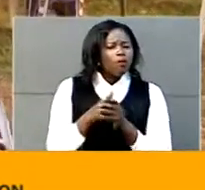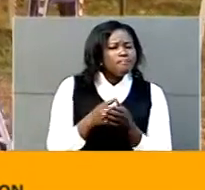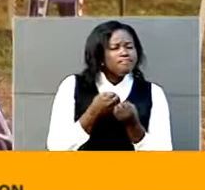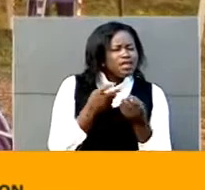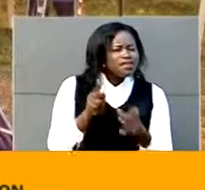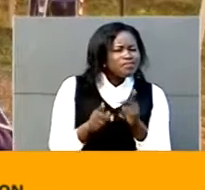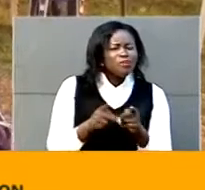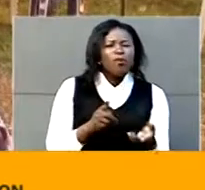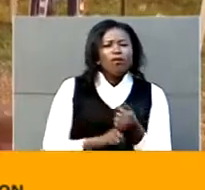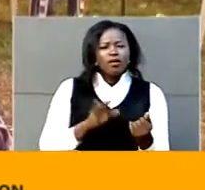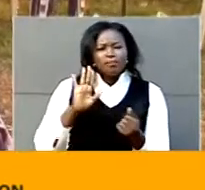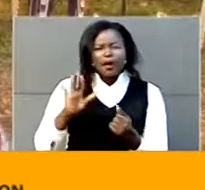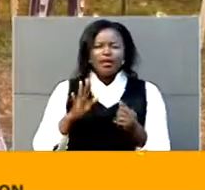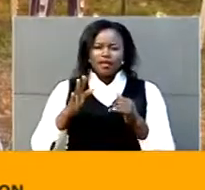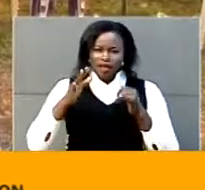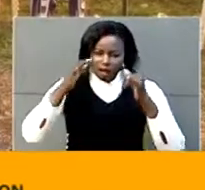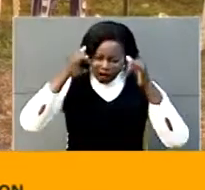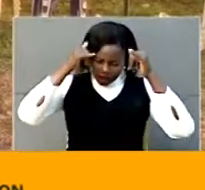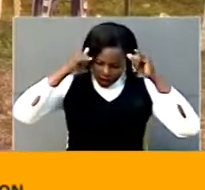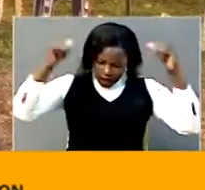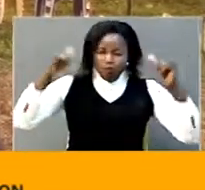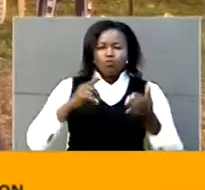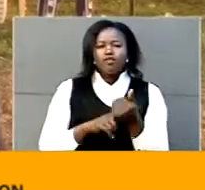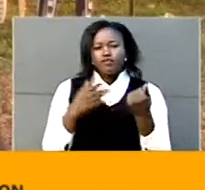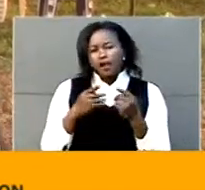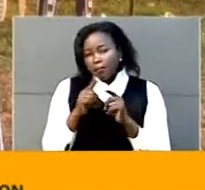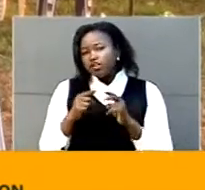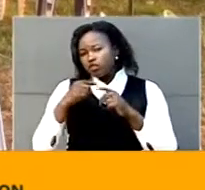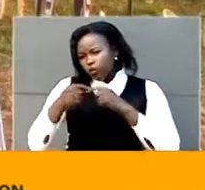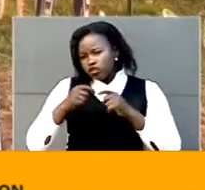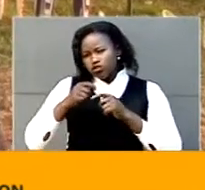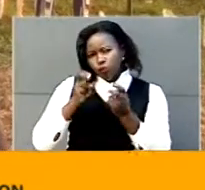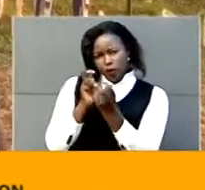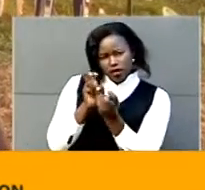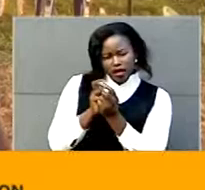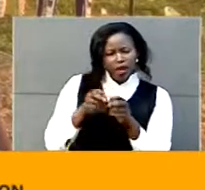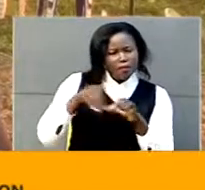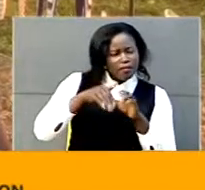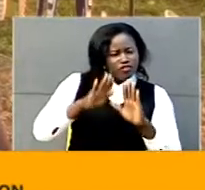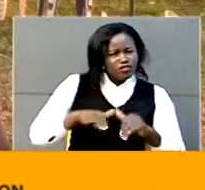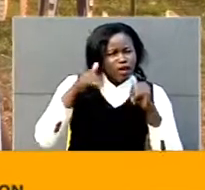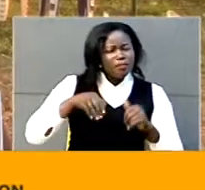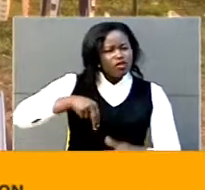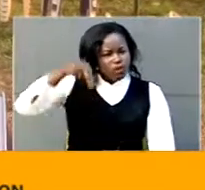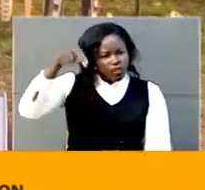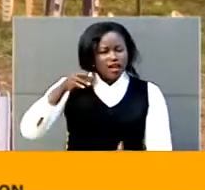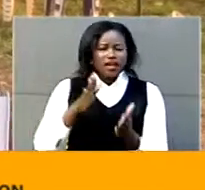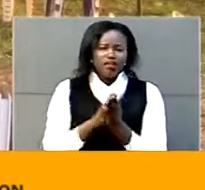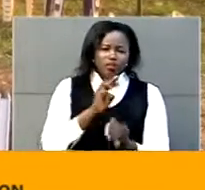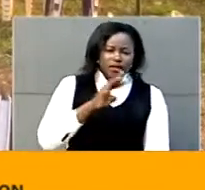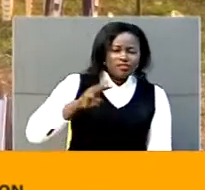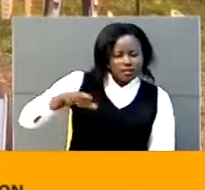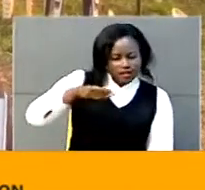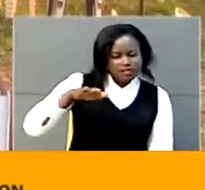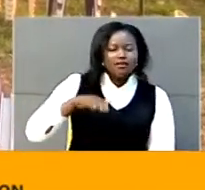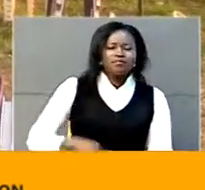finding out through the MP of Eastern and the Northern part, find out whether there are some youth who have not yet received, but most